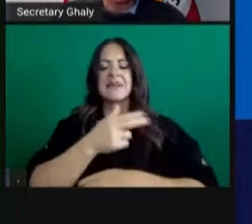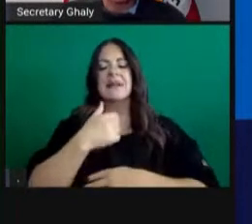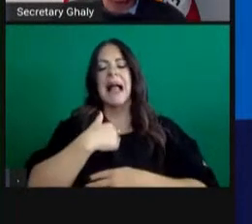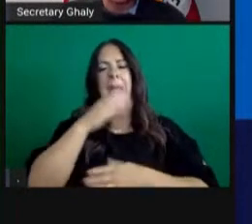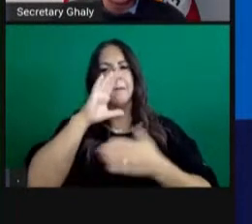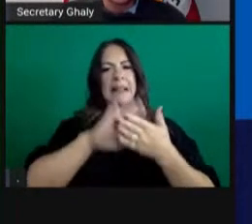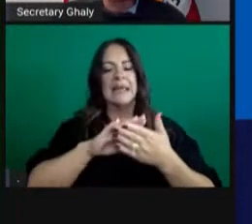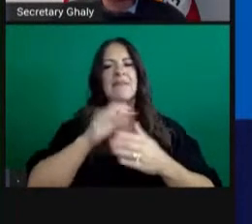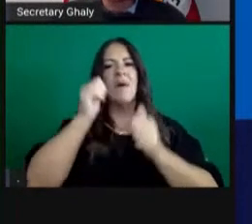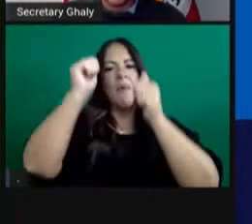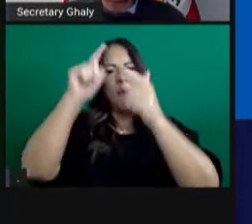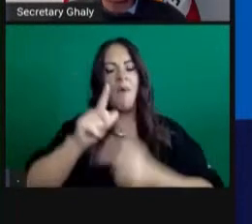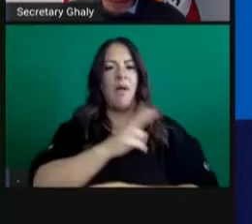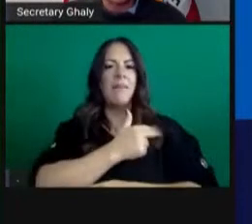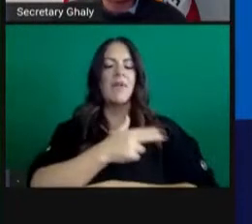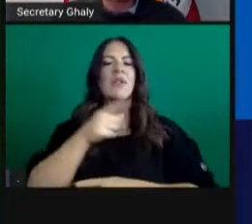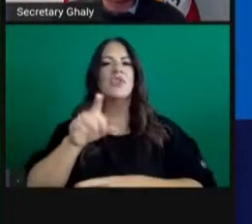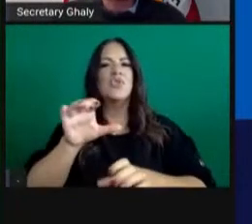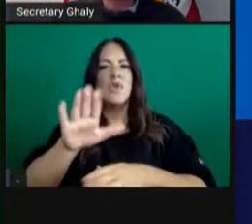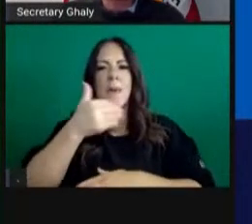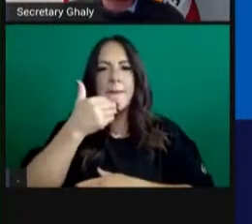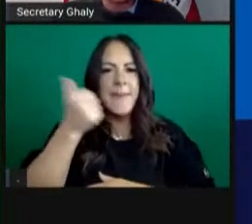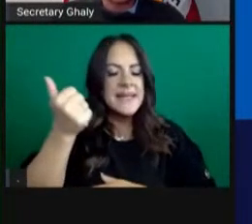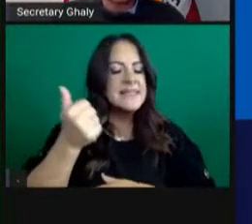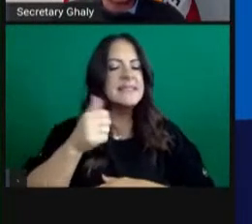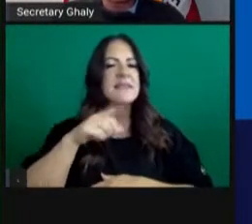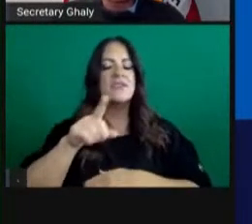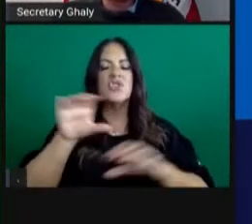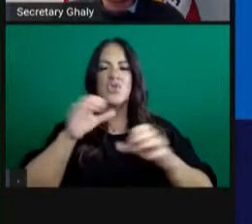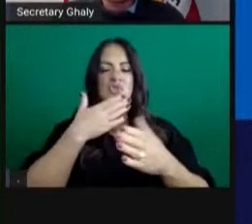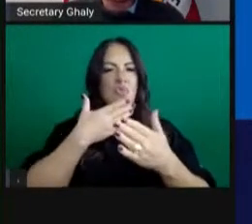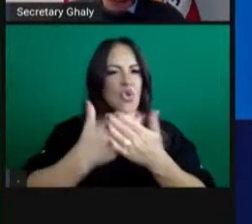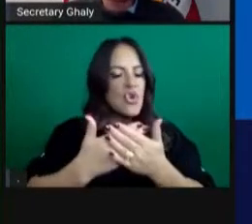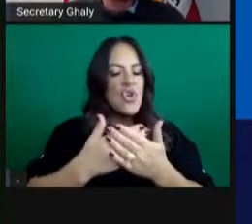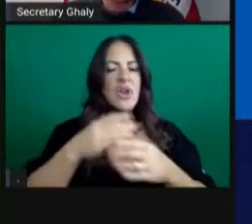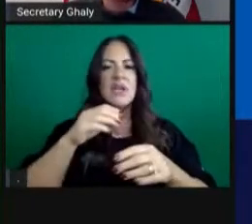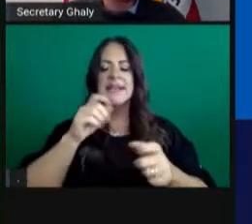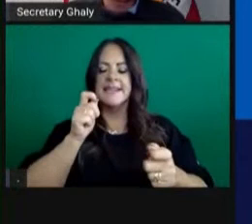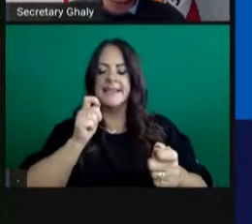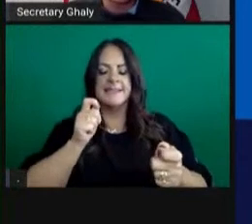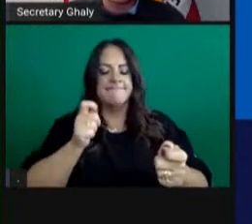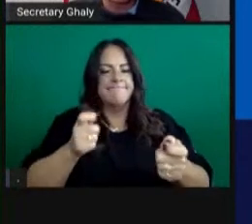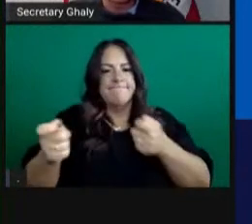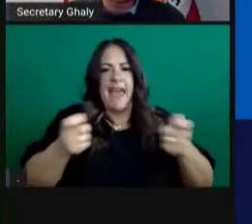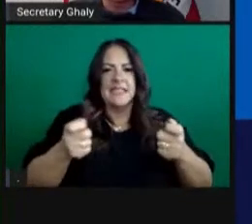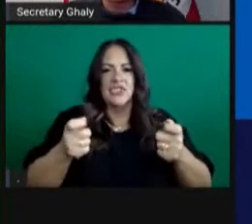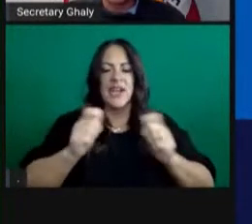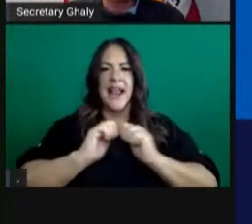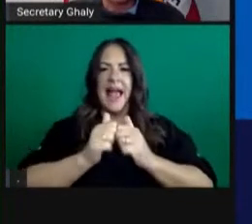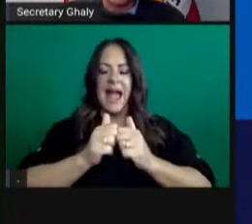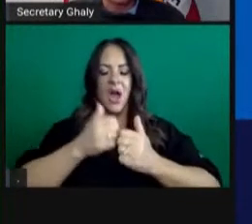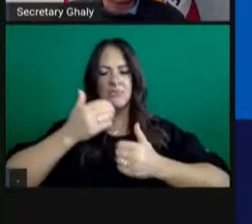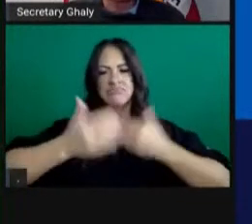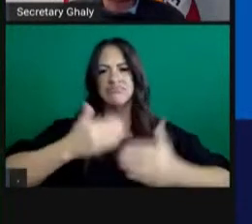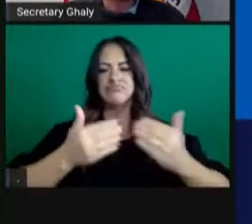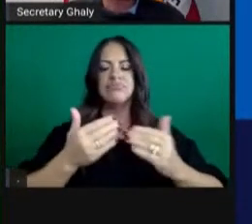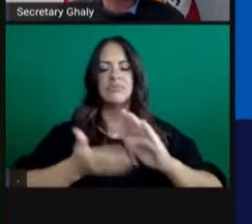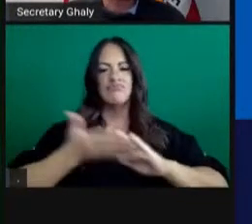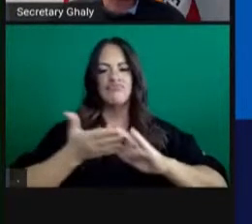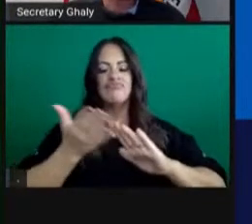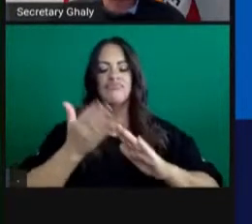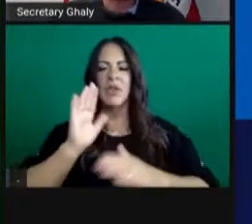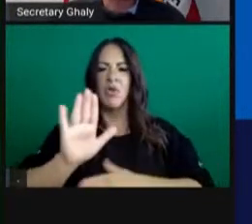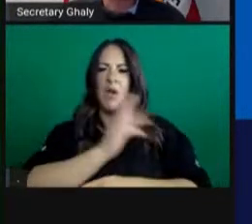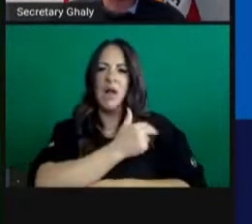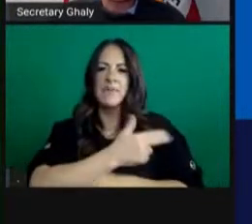as well as possible and they're adapting their operations in space in very important, innovative ways to